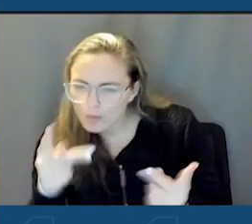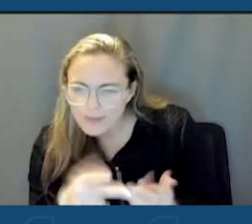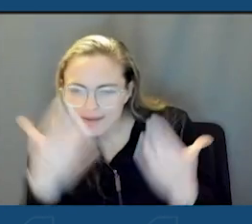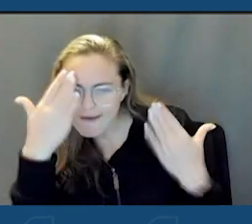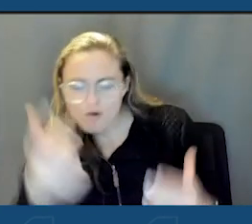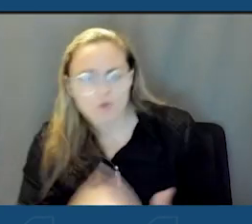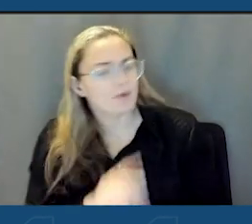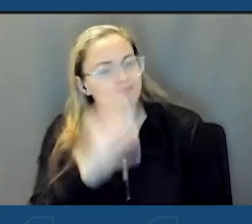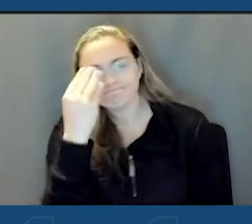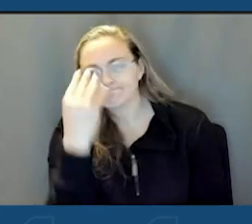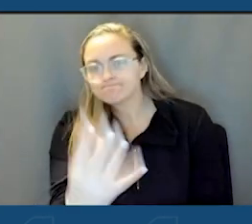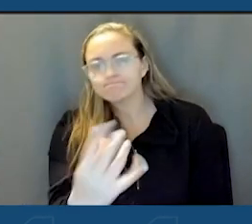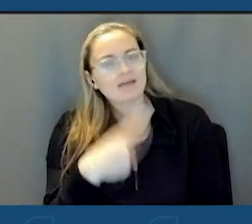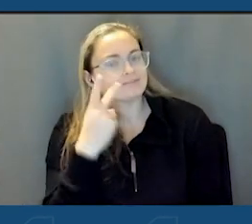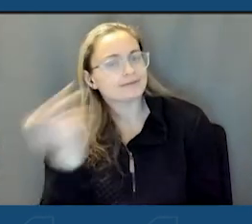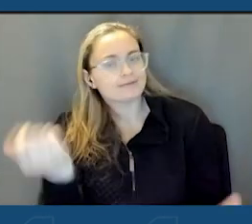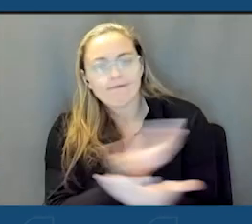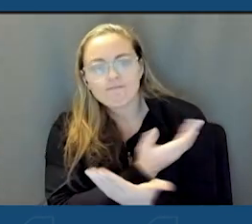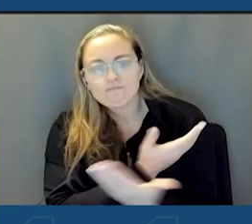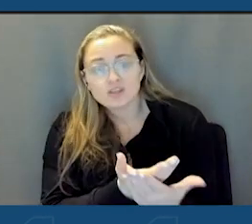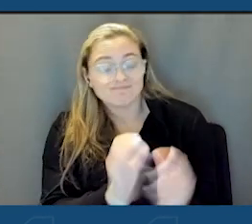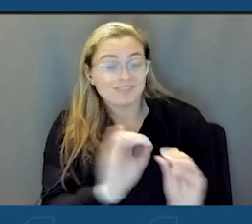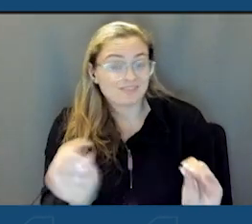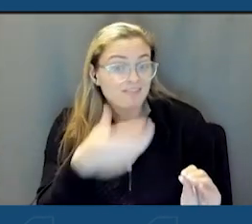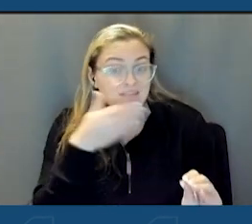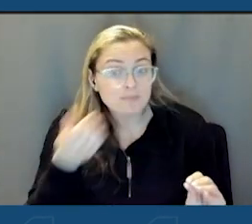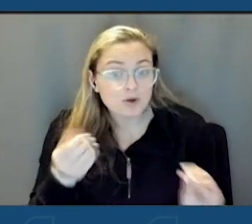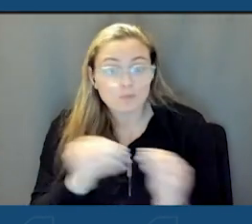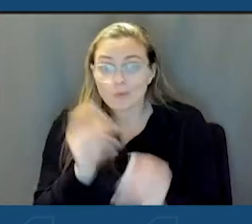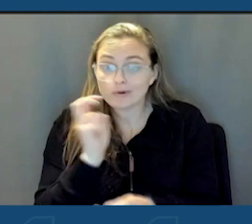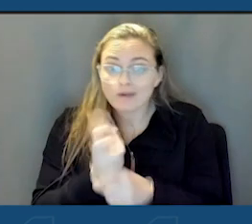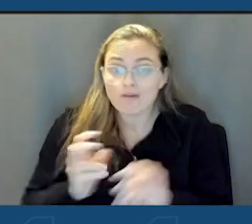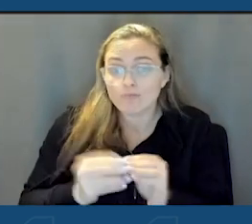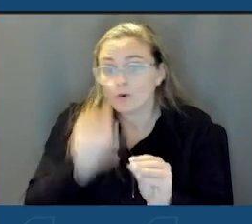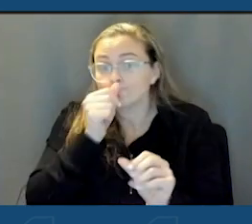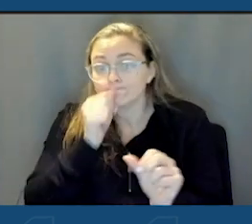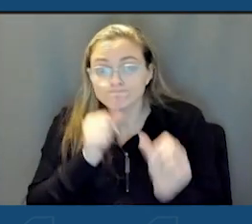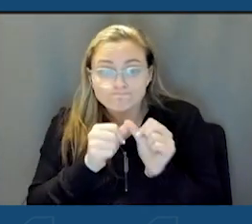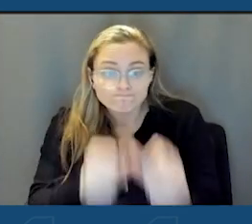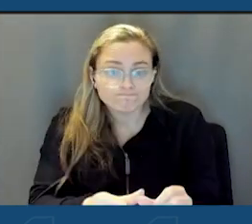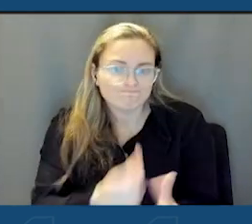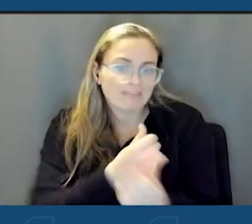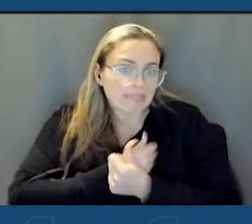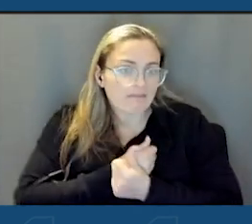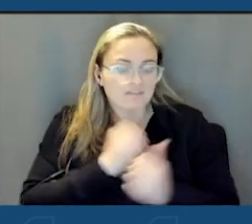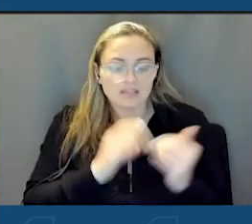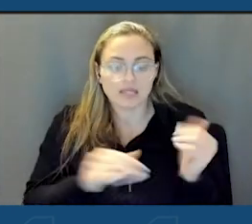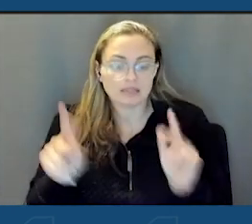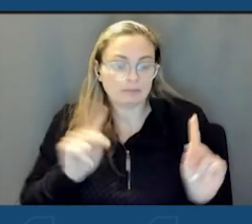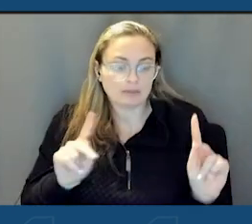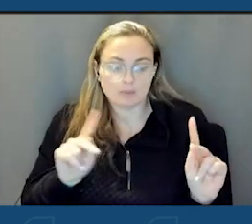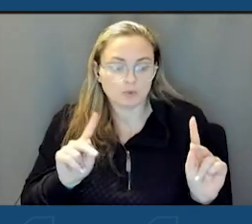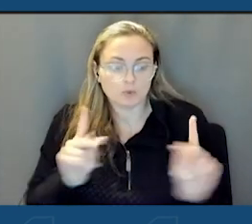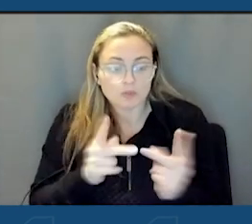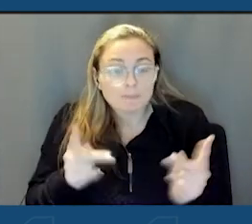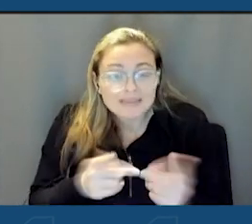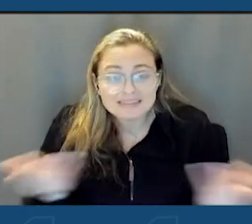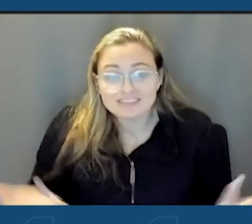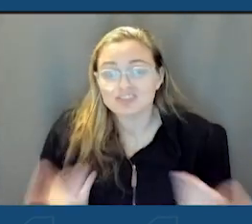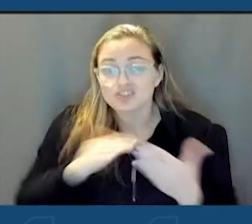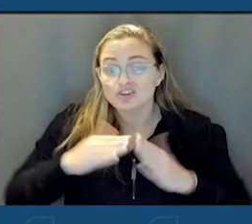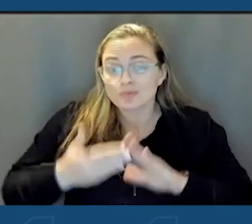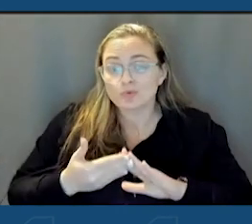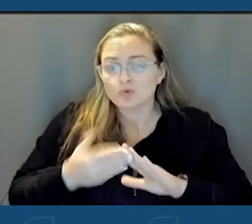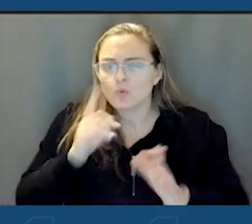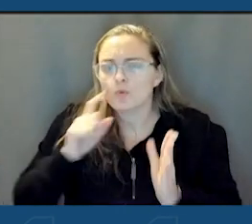I've seen it all. There is nothing better, more tougher, more resilient, and more loving than the people and the places in these communities that we're going to be